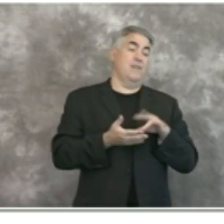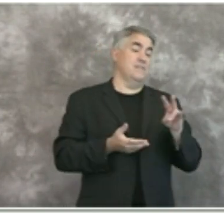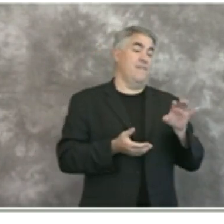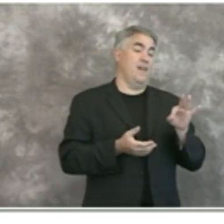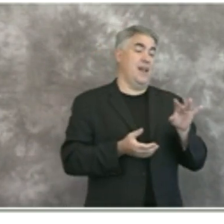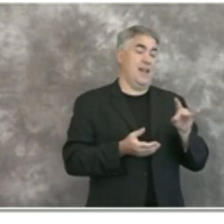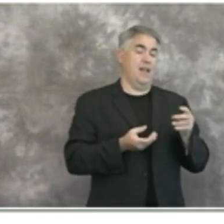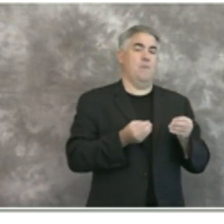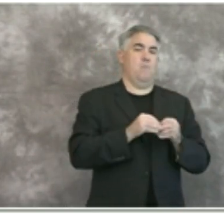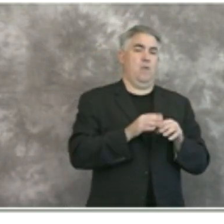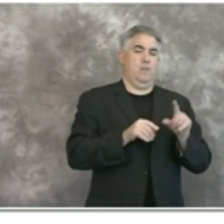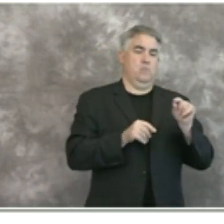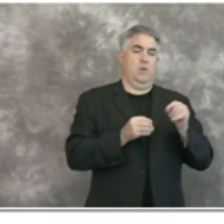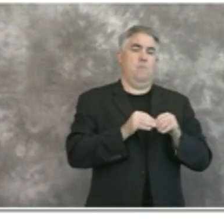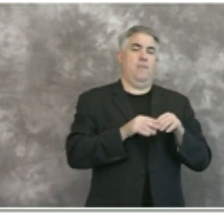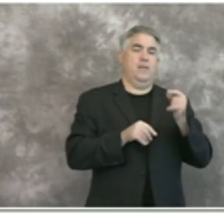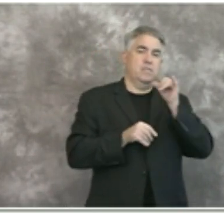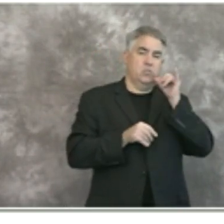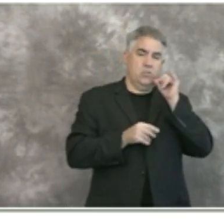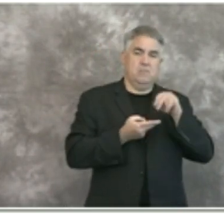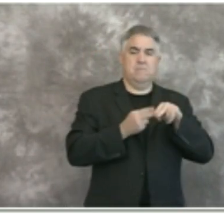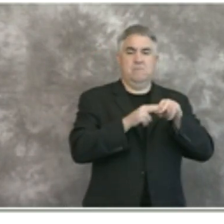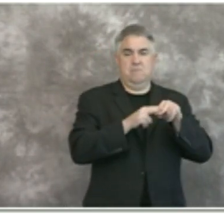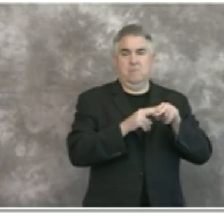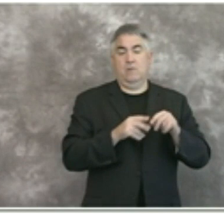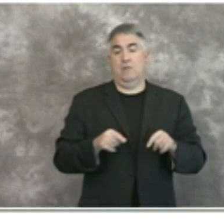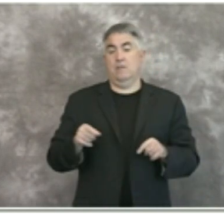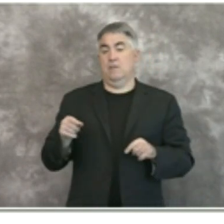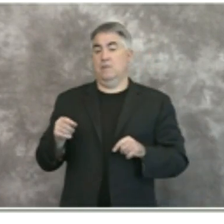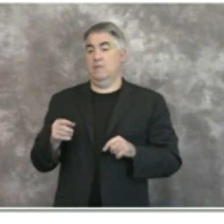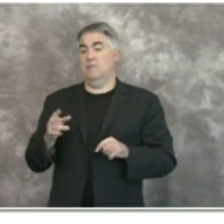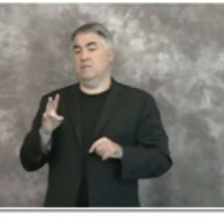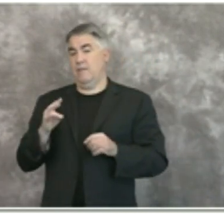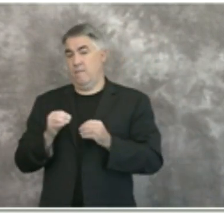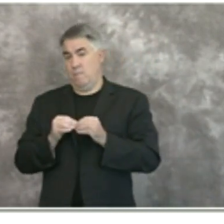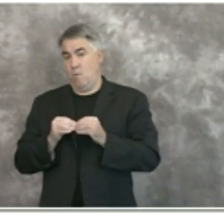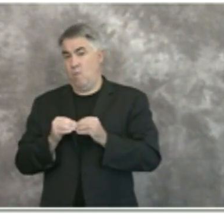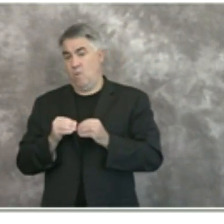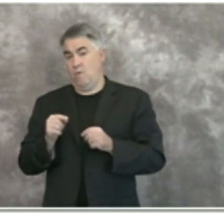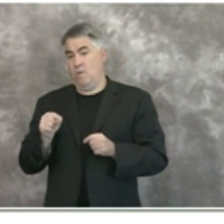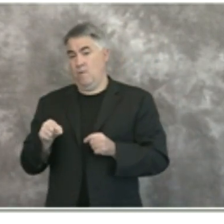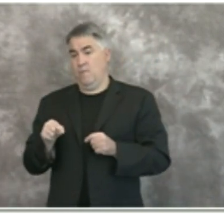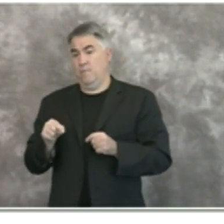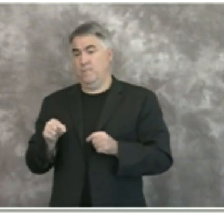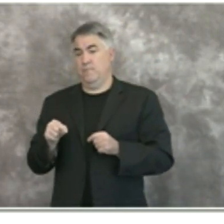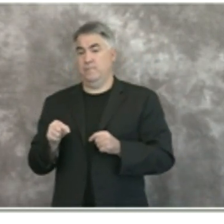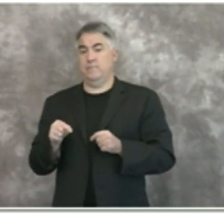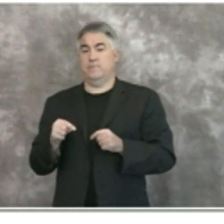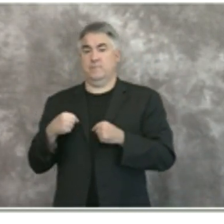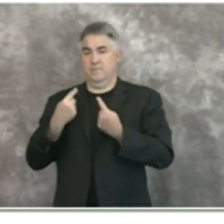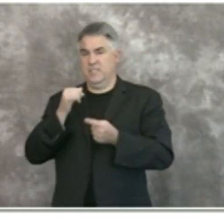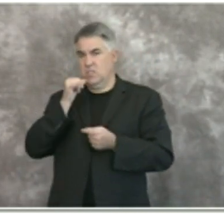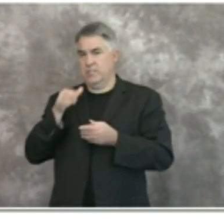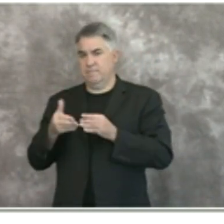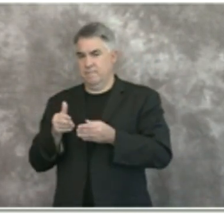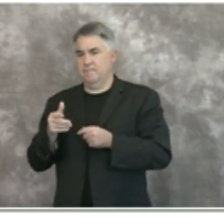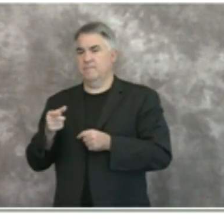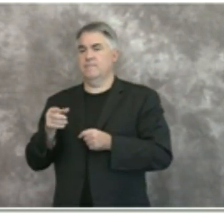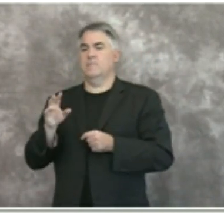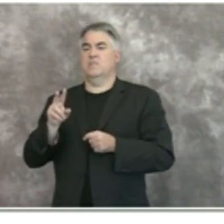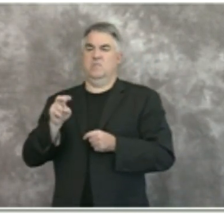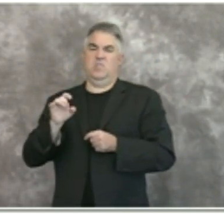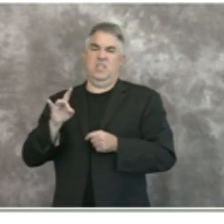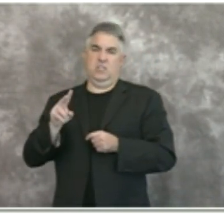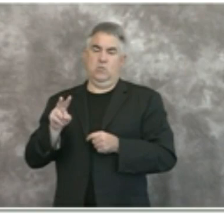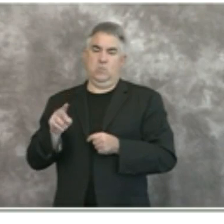283 deaths which is seven more deaths uh reported since yesterday 284 so as an